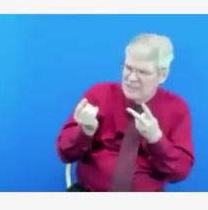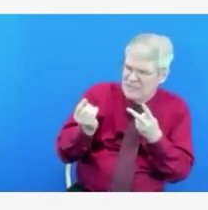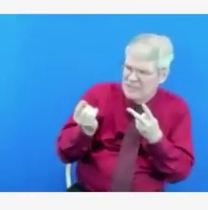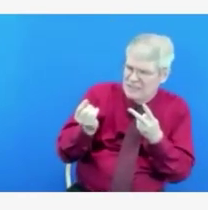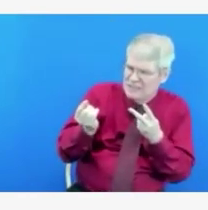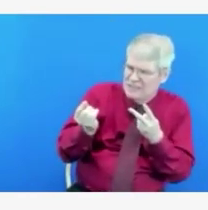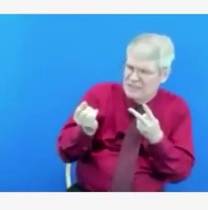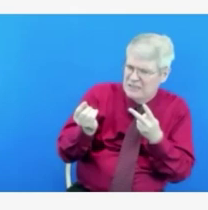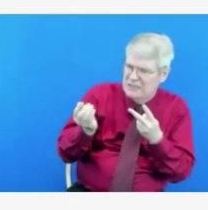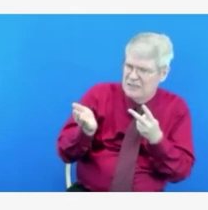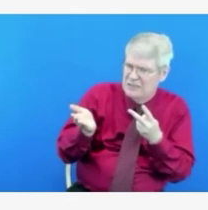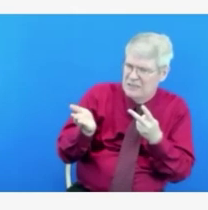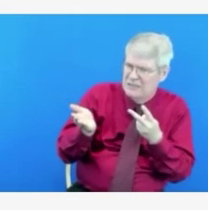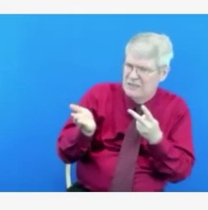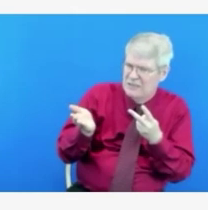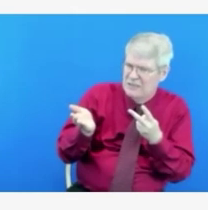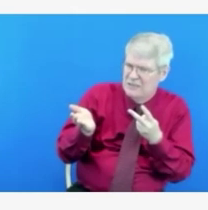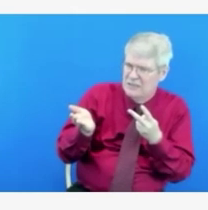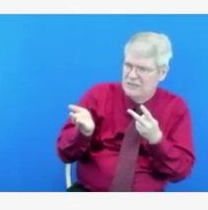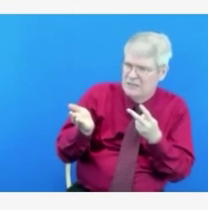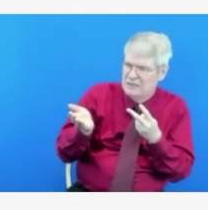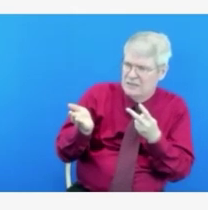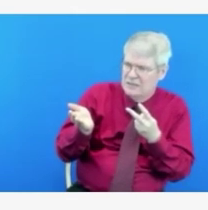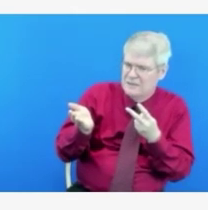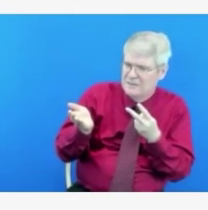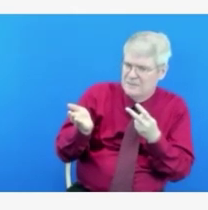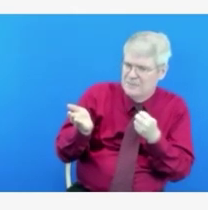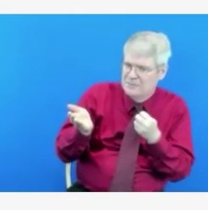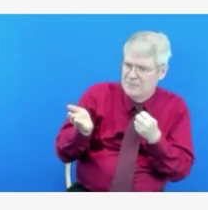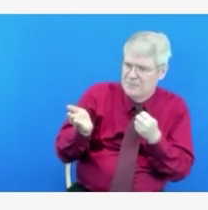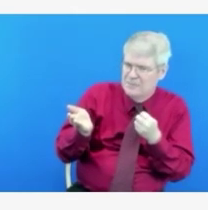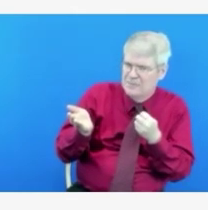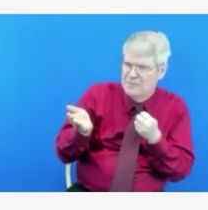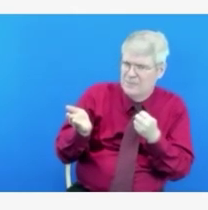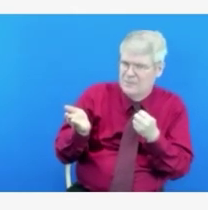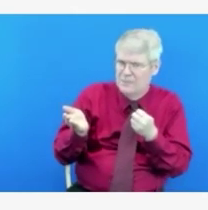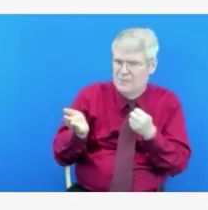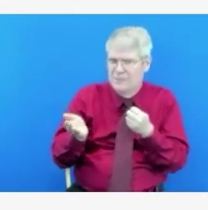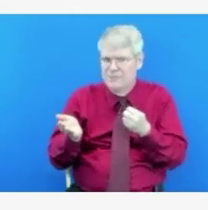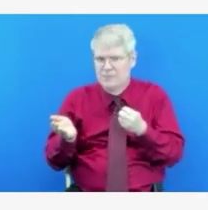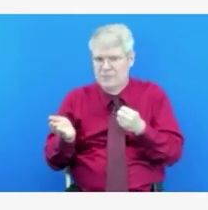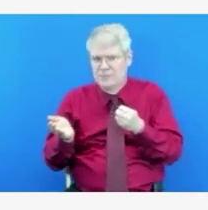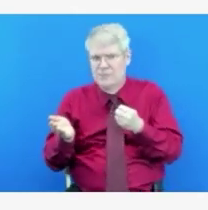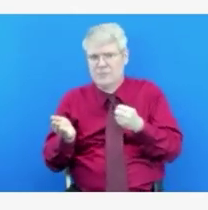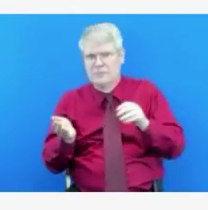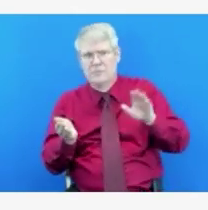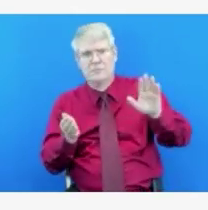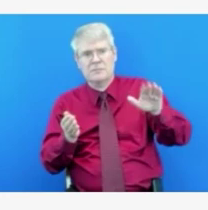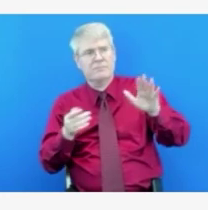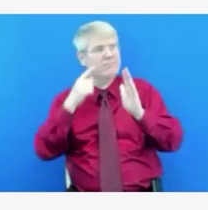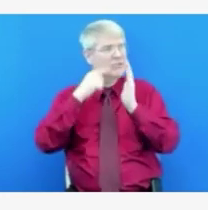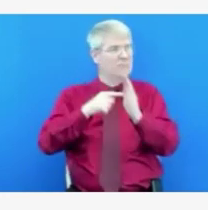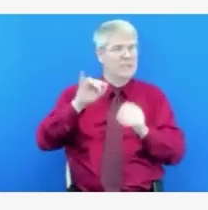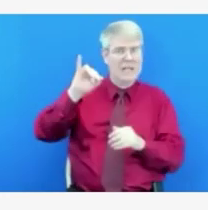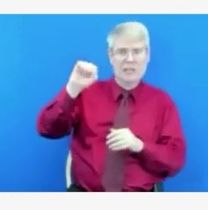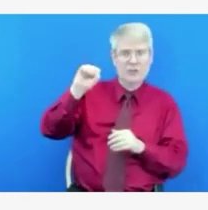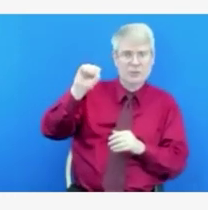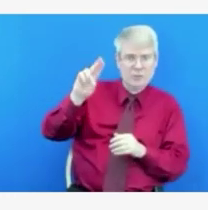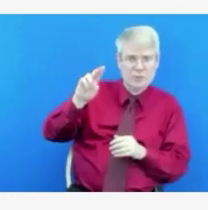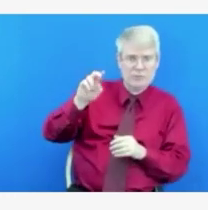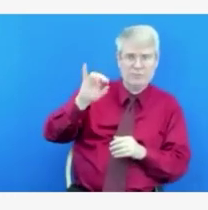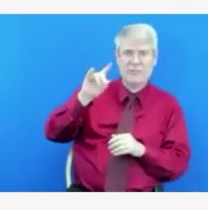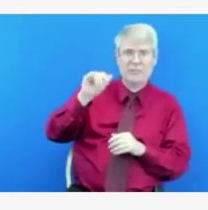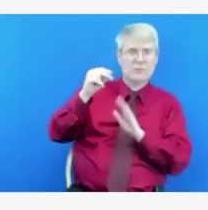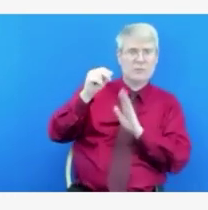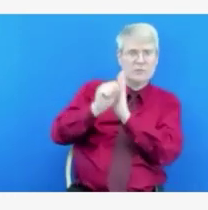Yes, I was wondering if anyone has been in touch with anyone at ISU or any of the other community colleges that